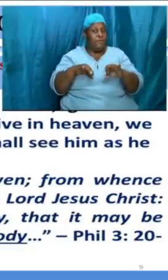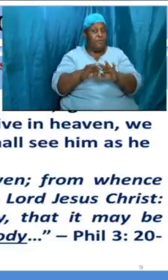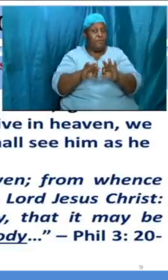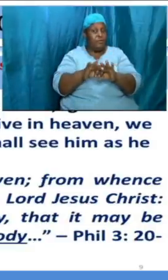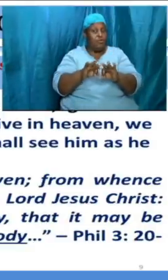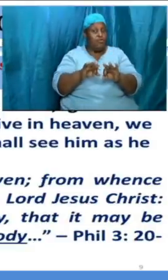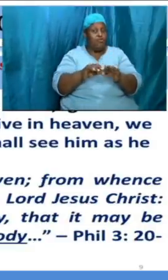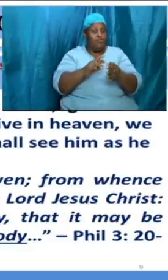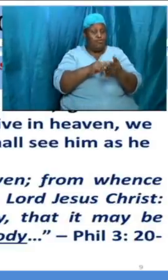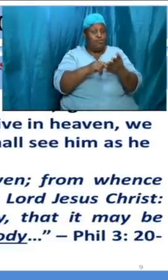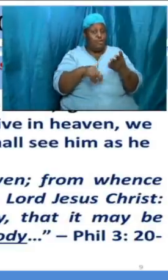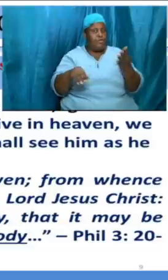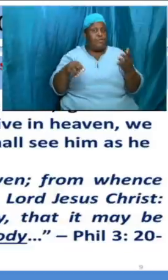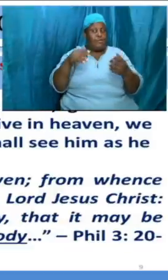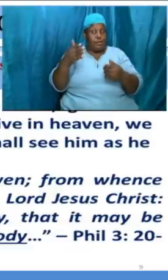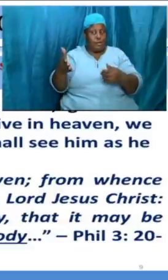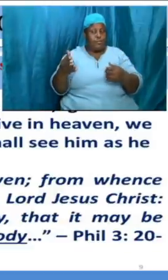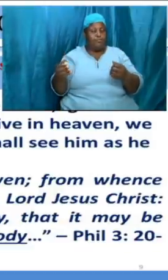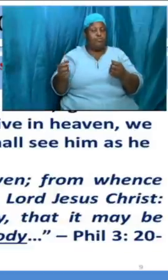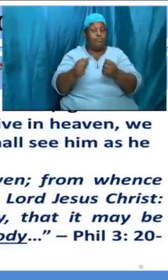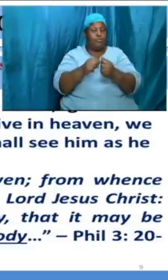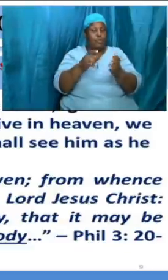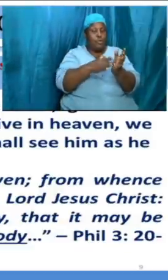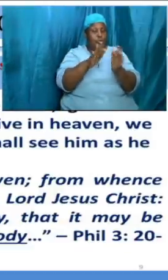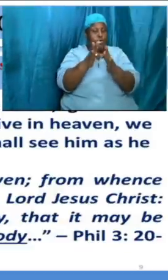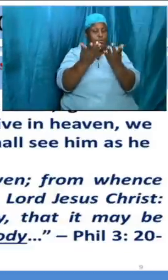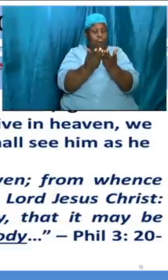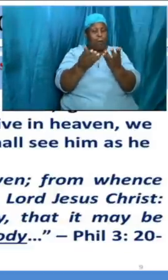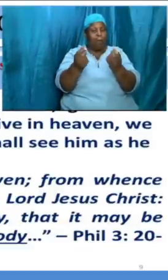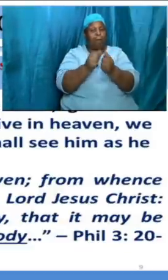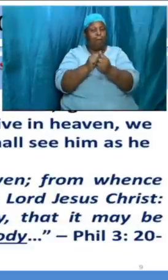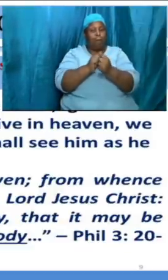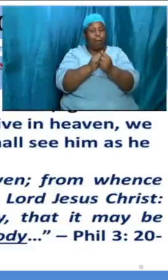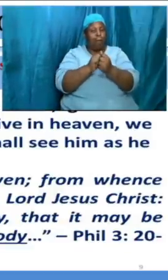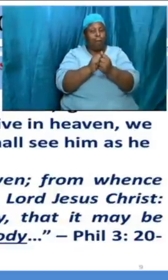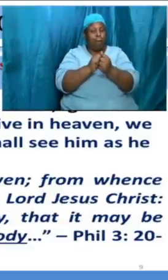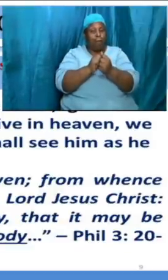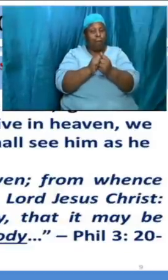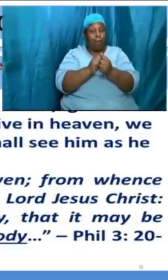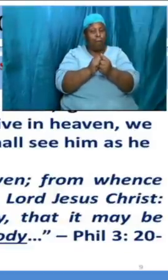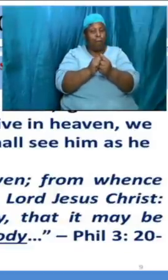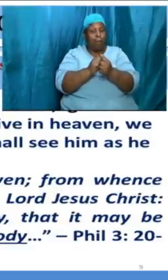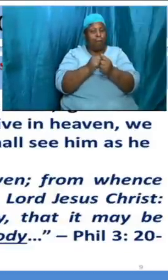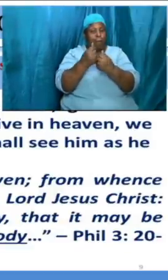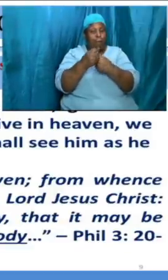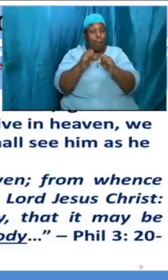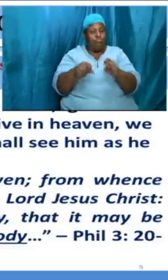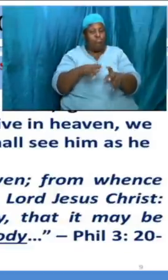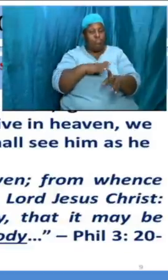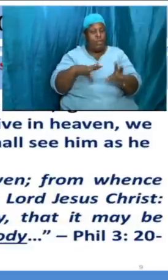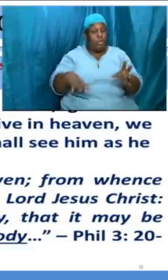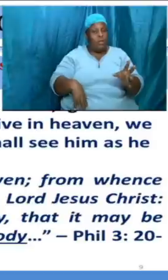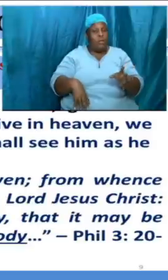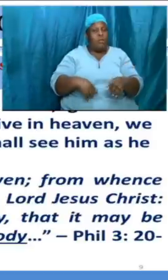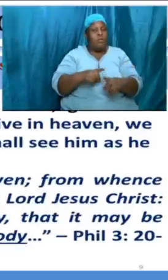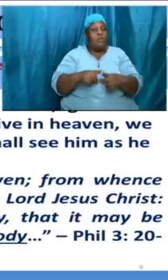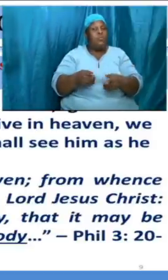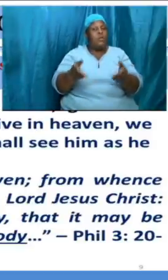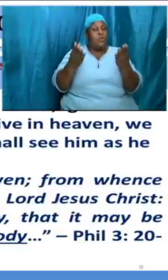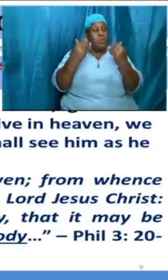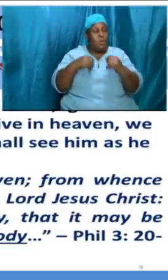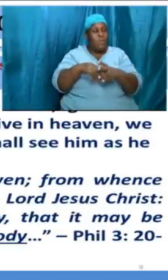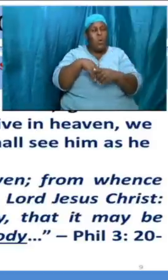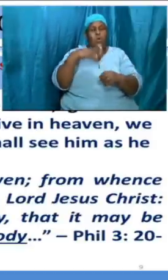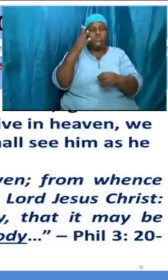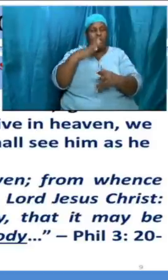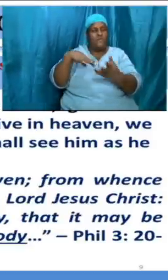together for our conversation is in heaven from whence also we look for the savior the savior lord jesus christ so when he comes out of the cloud